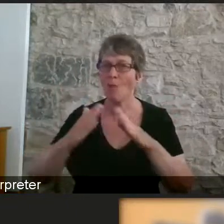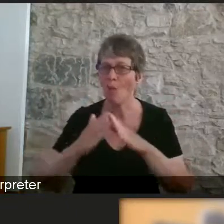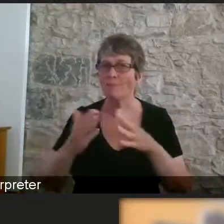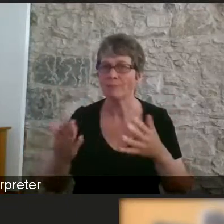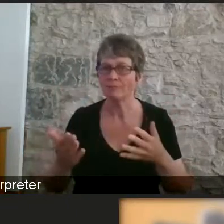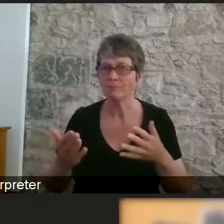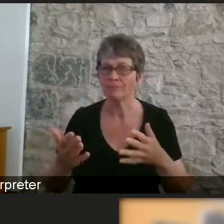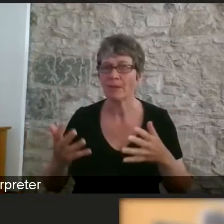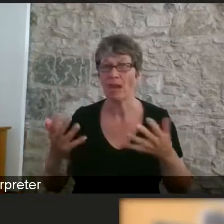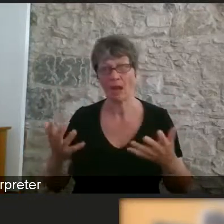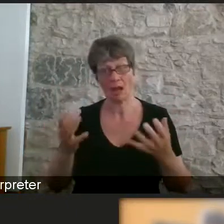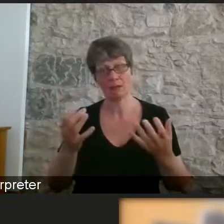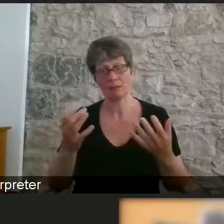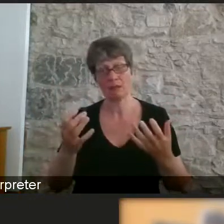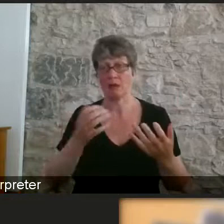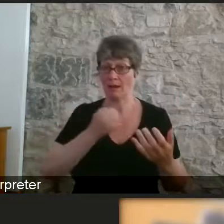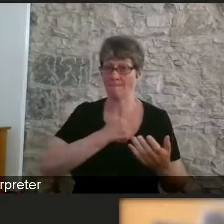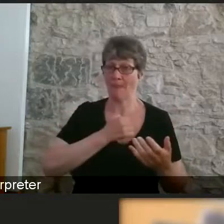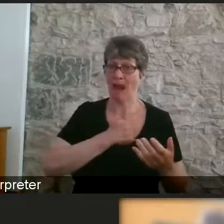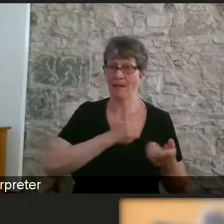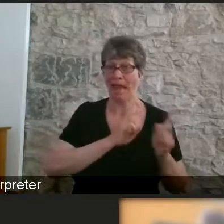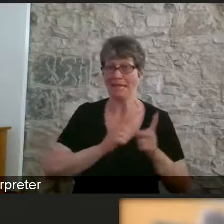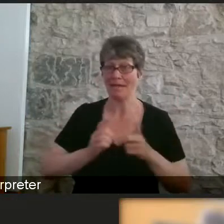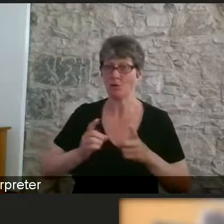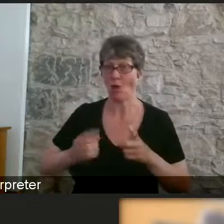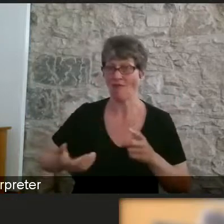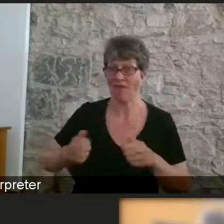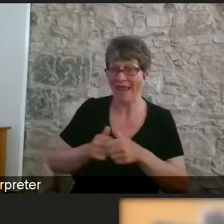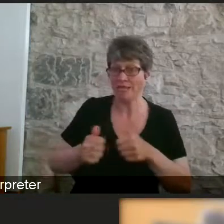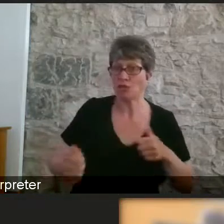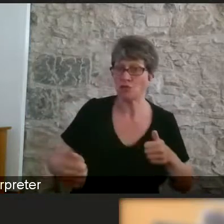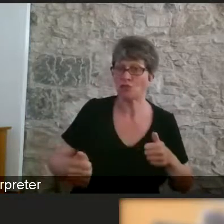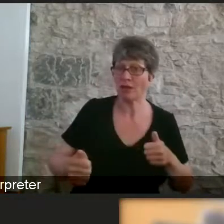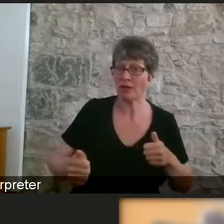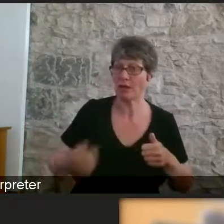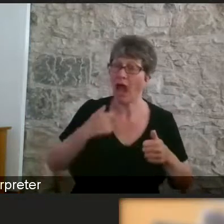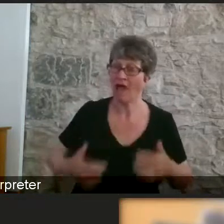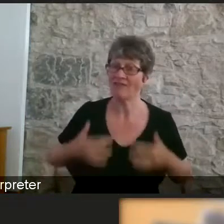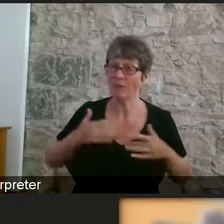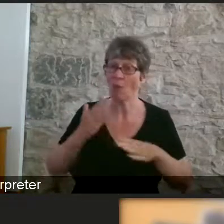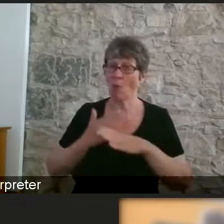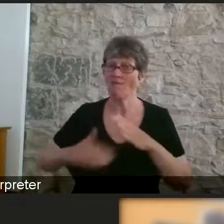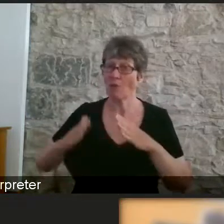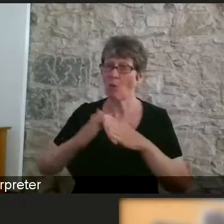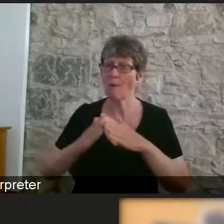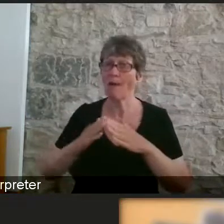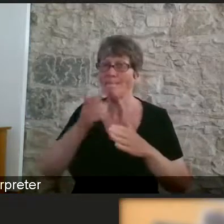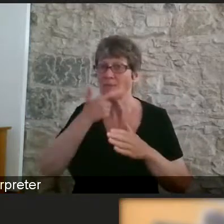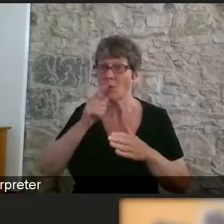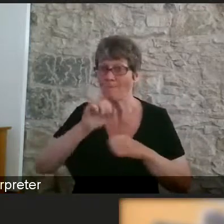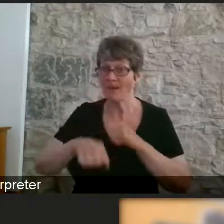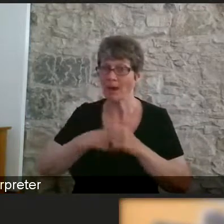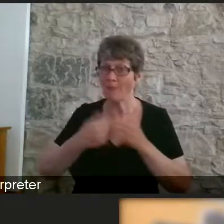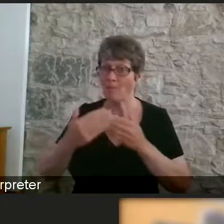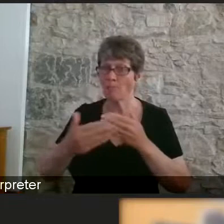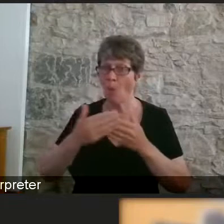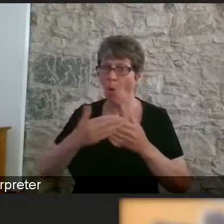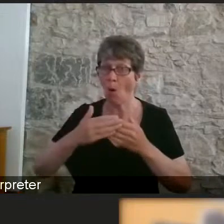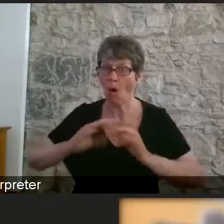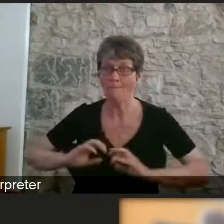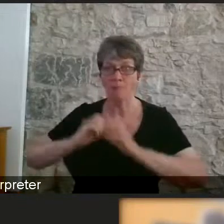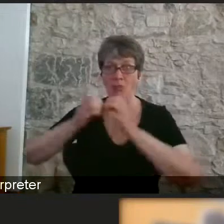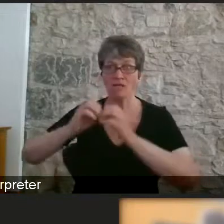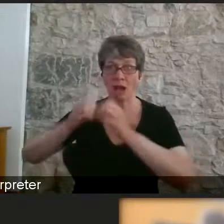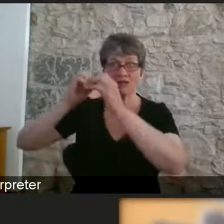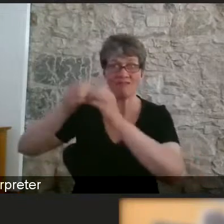industries, we can and typically are actually more productive. The flip side of that is – Phil touched on a